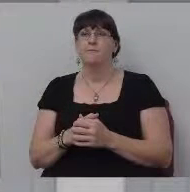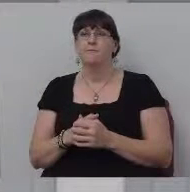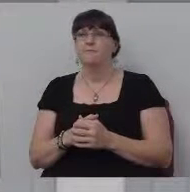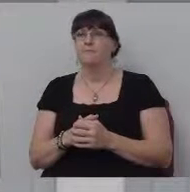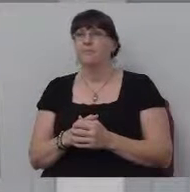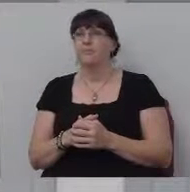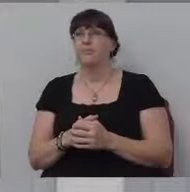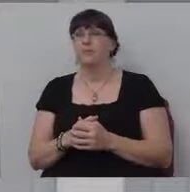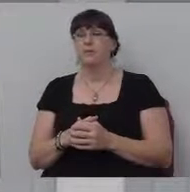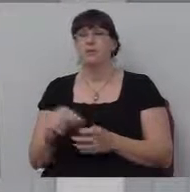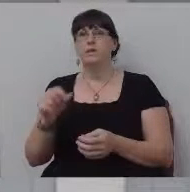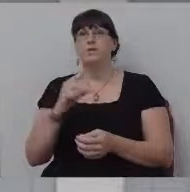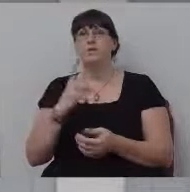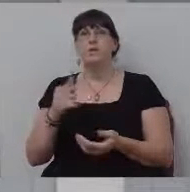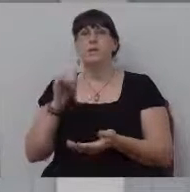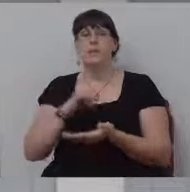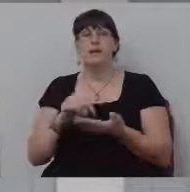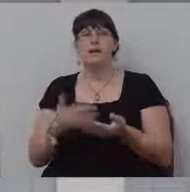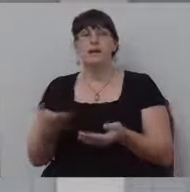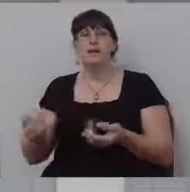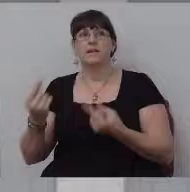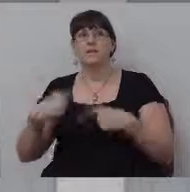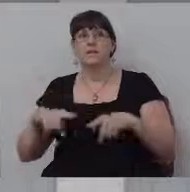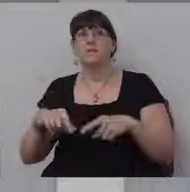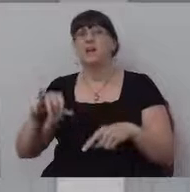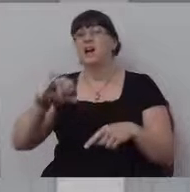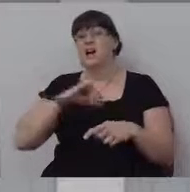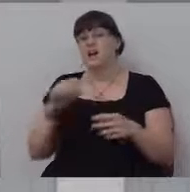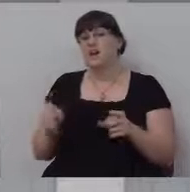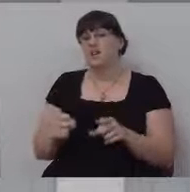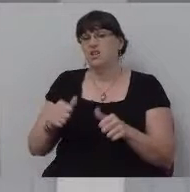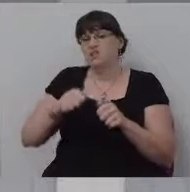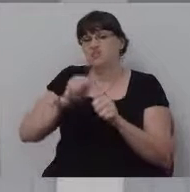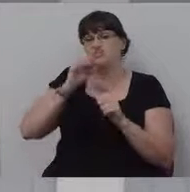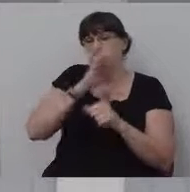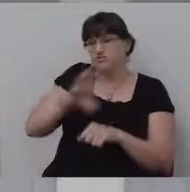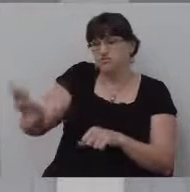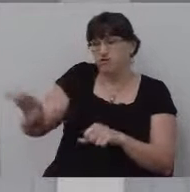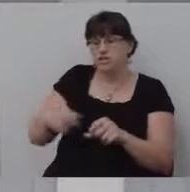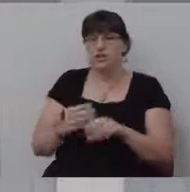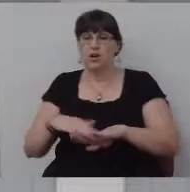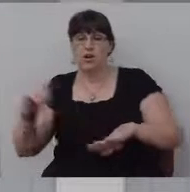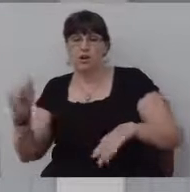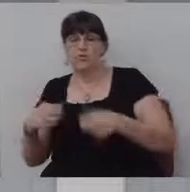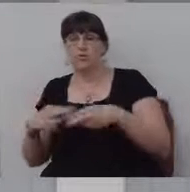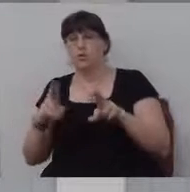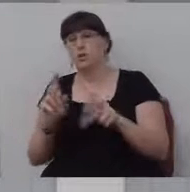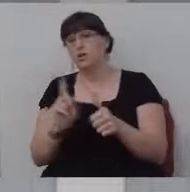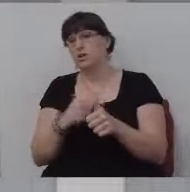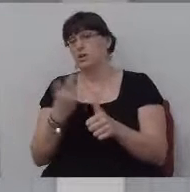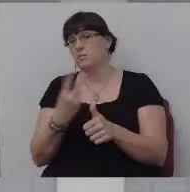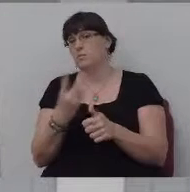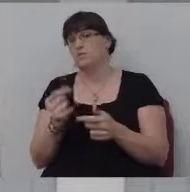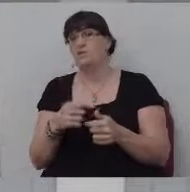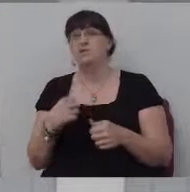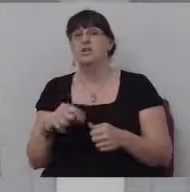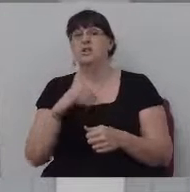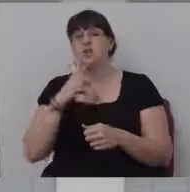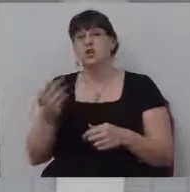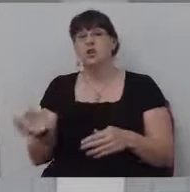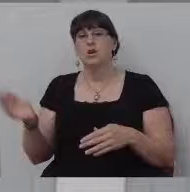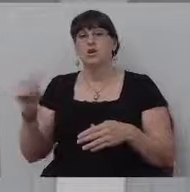anyway, that's, so those sorts of things. I got run off the road a couple of times. And so, uh, you know, life, coasting isn't always a safe thing.